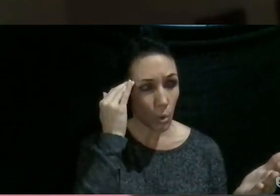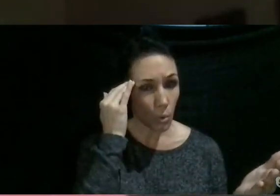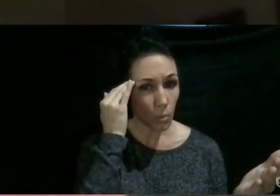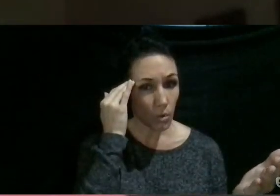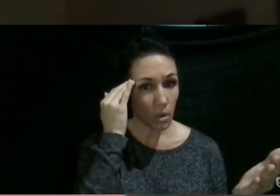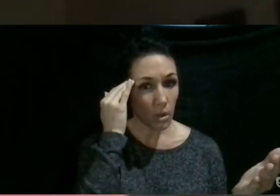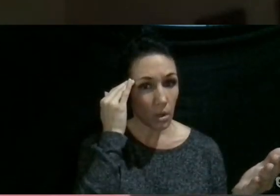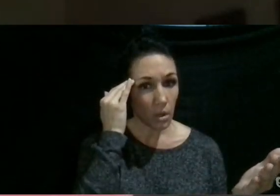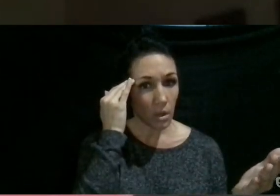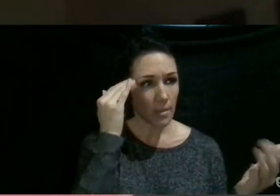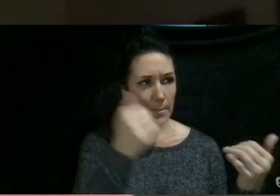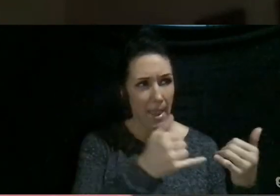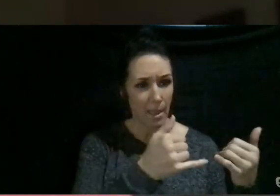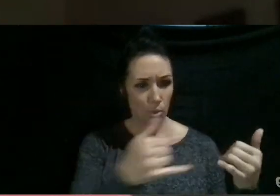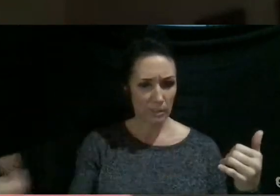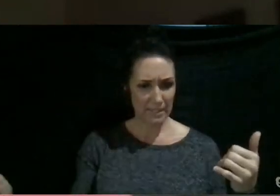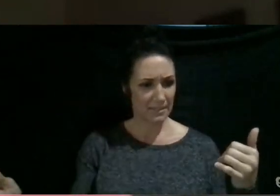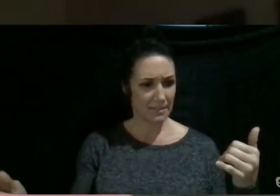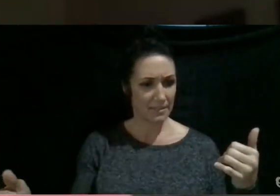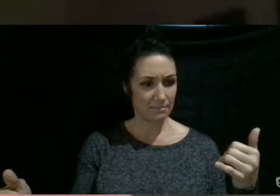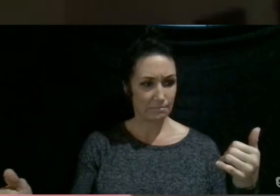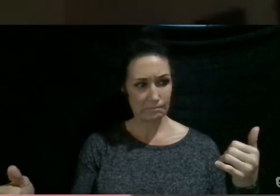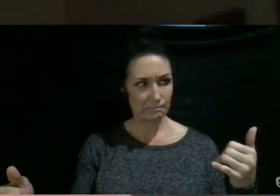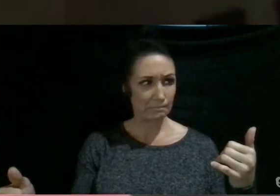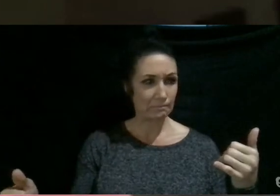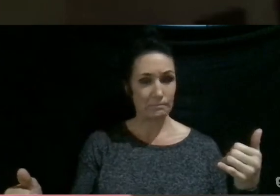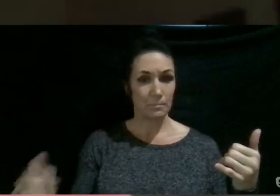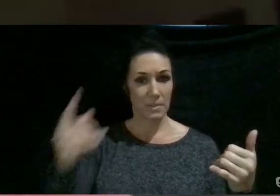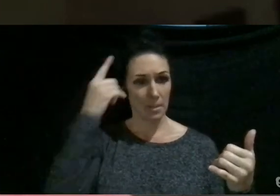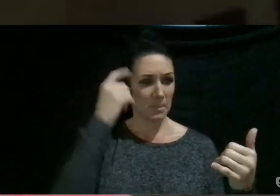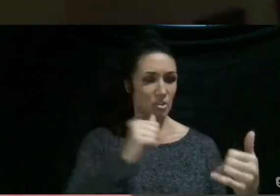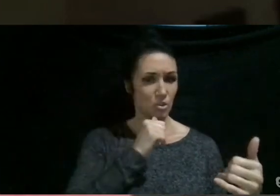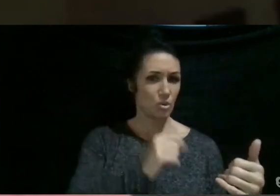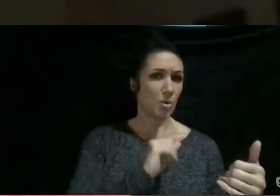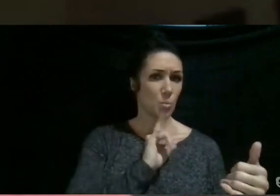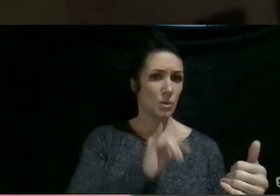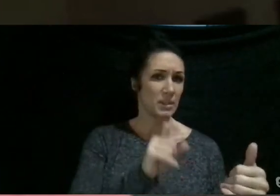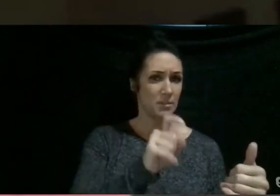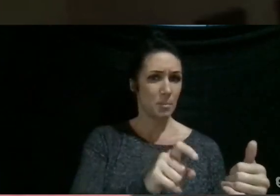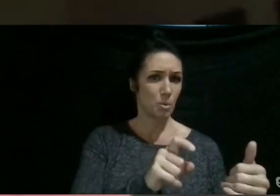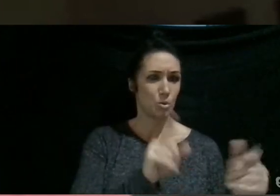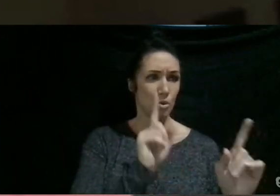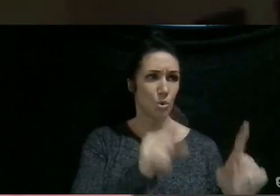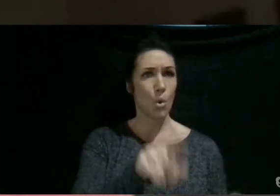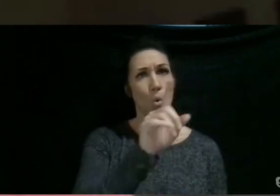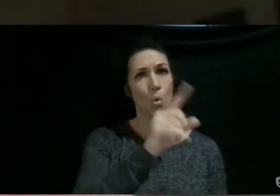kind of have know the boundaries because you're not really supposed to go around